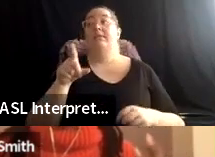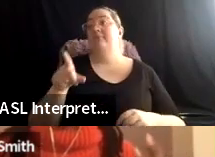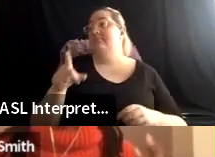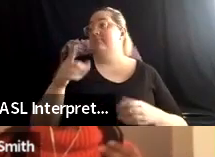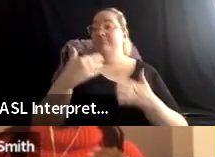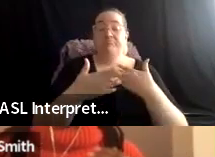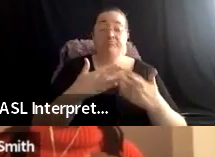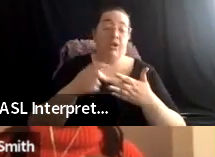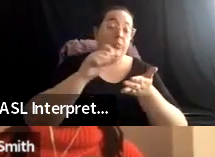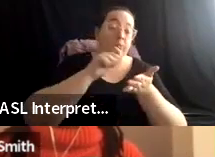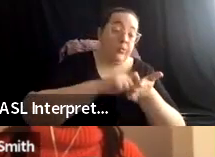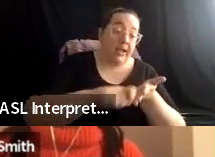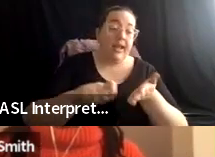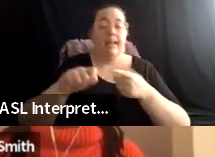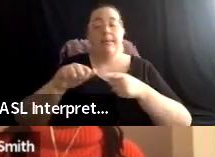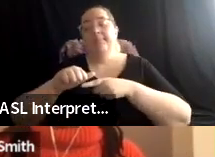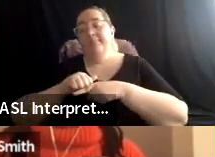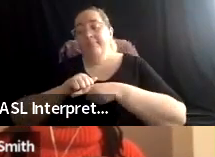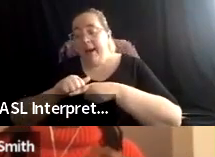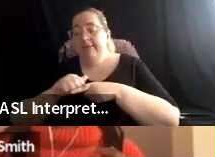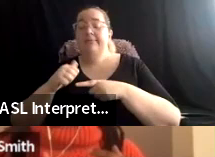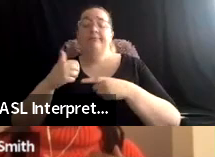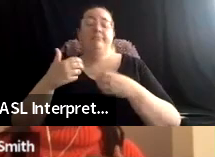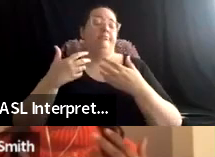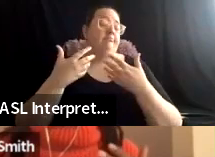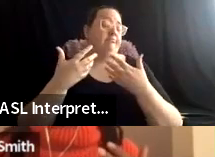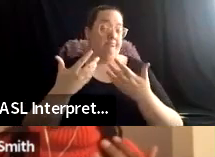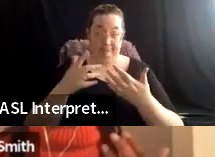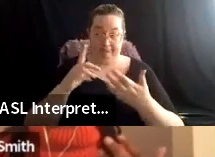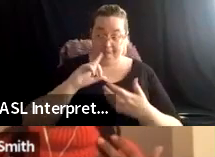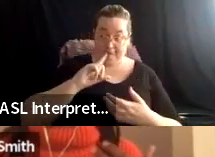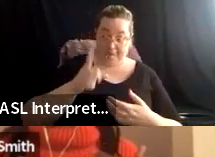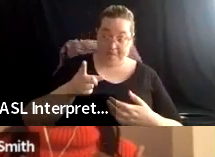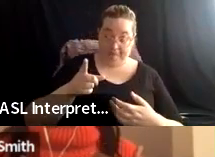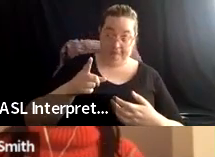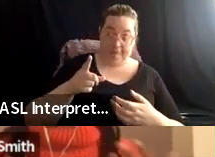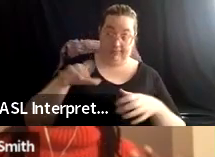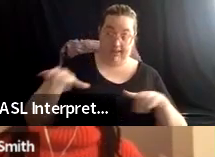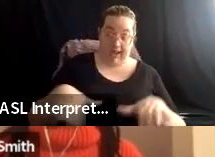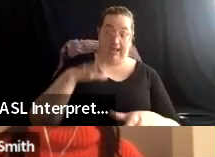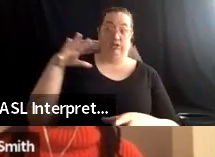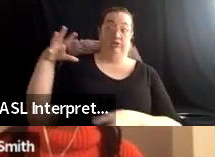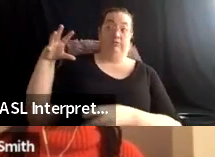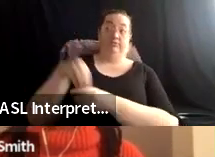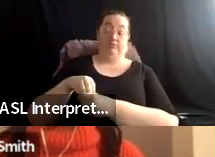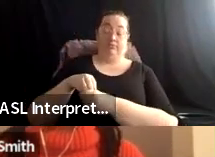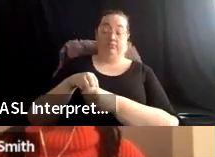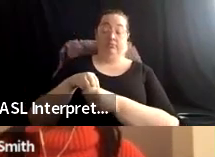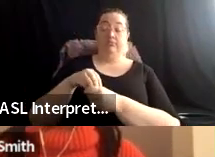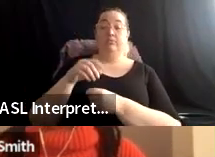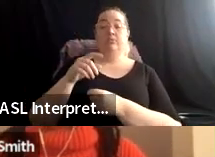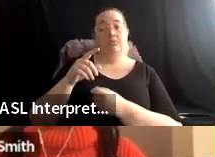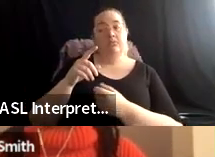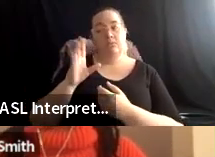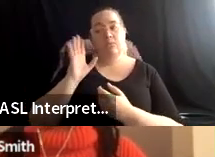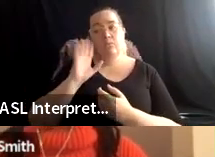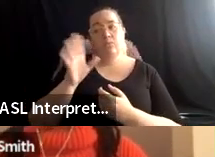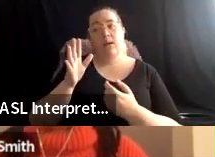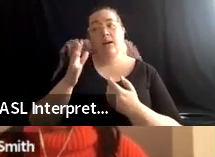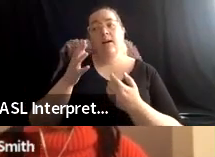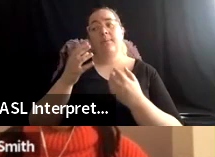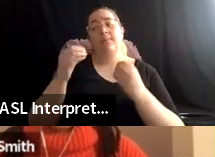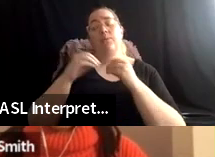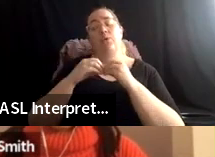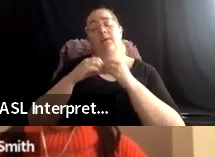it's a practice, um, is it, is, is there action behind it? Is it moving towards building, uh, meaningful and equitable